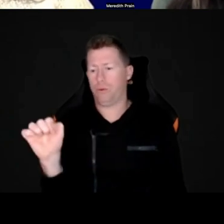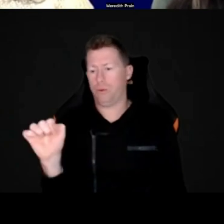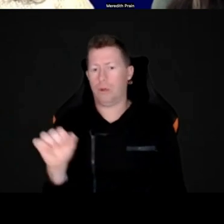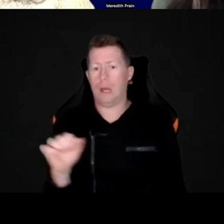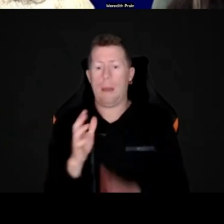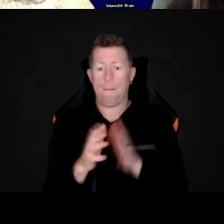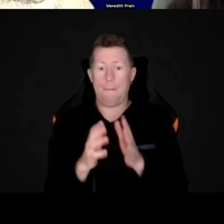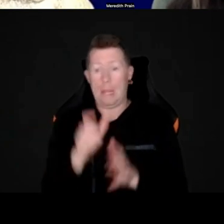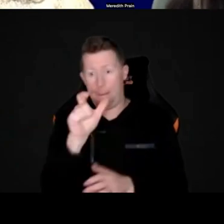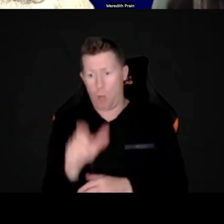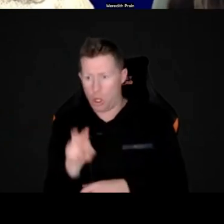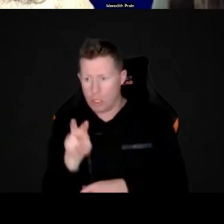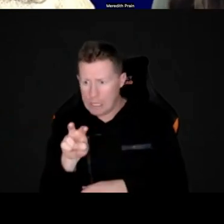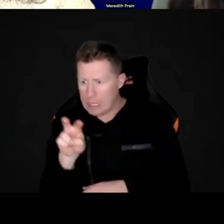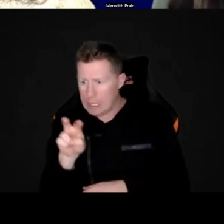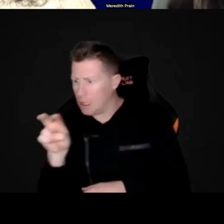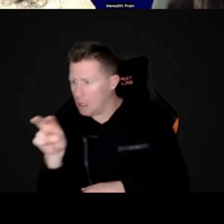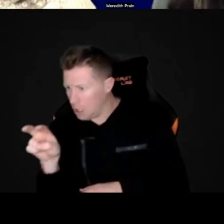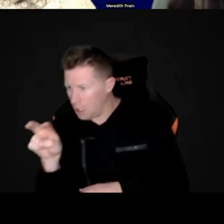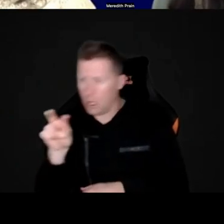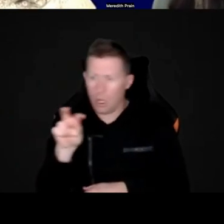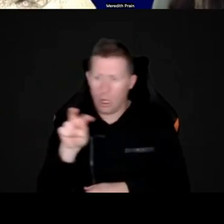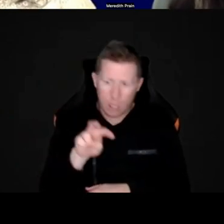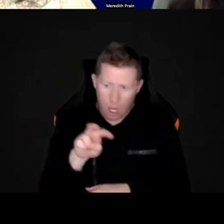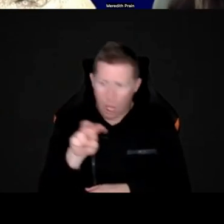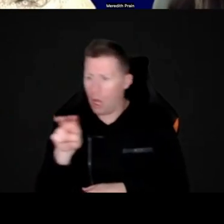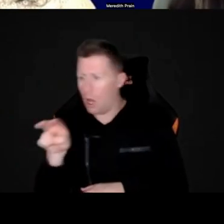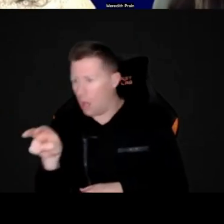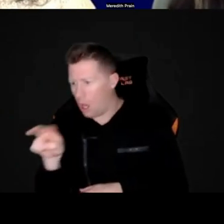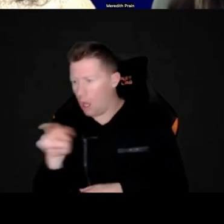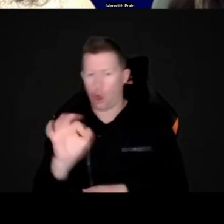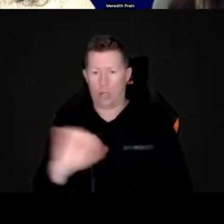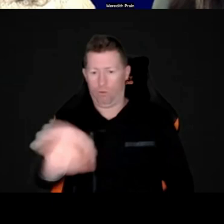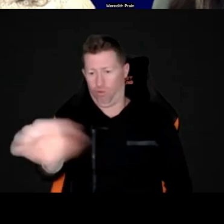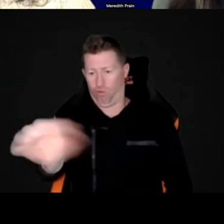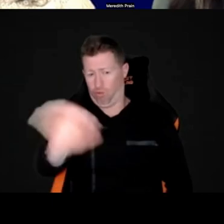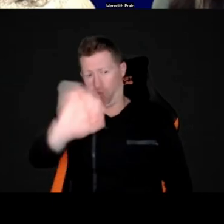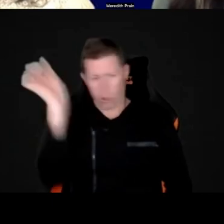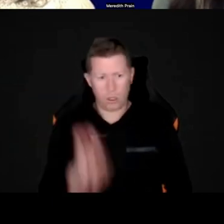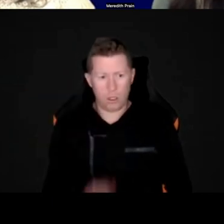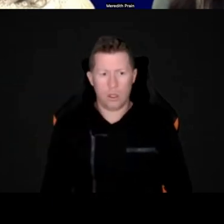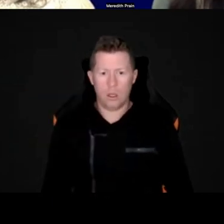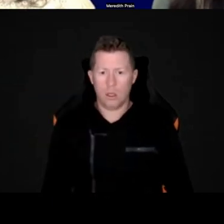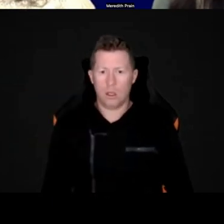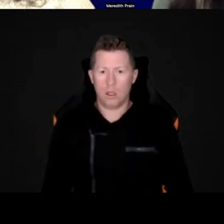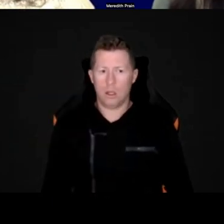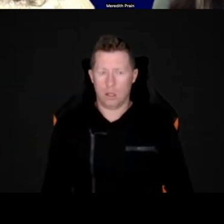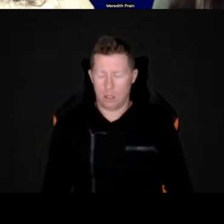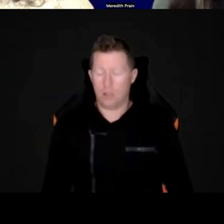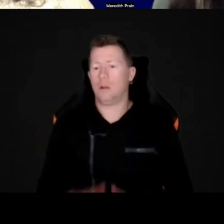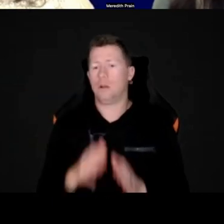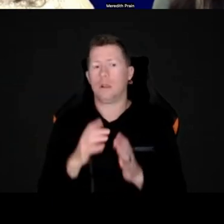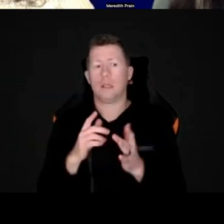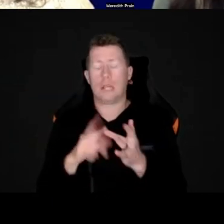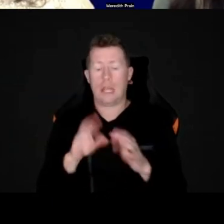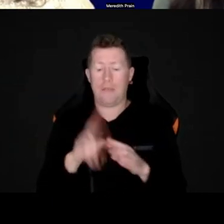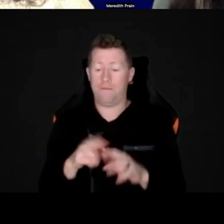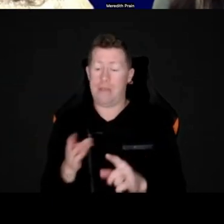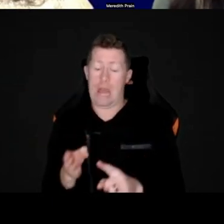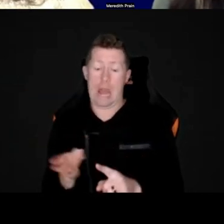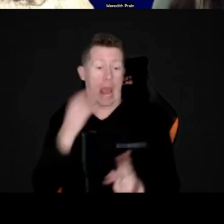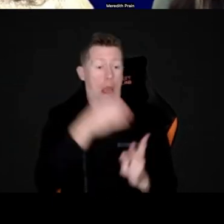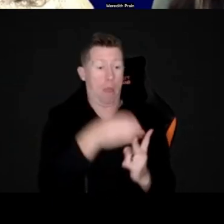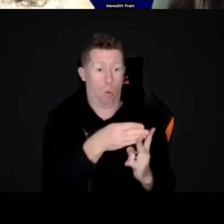seen. Yep. So it's, um, it's, it's, it's essentially slowing things down. If it's a kinestopsia,